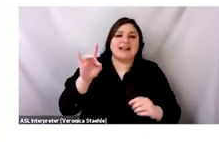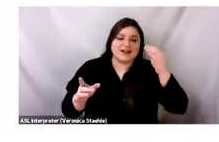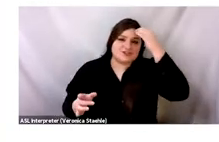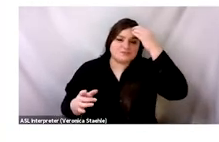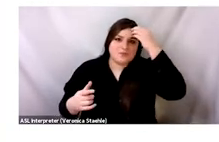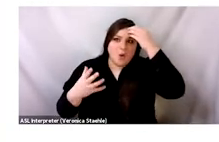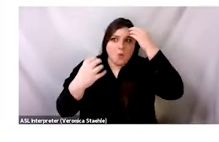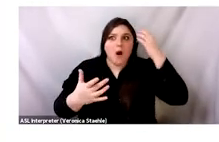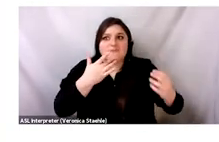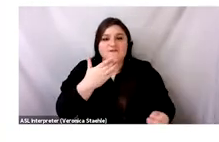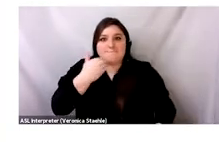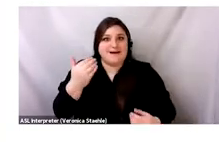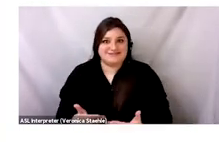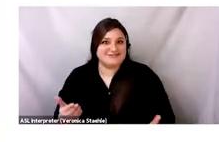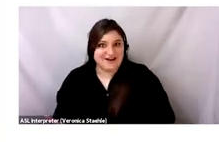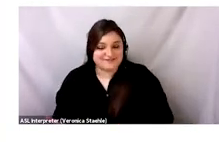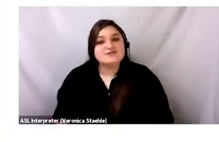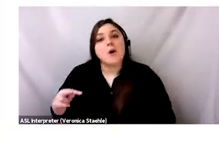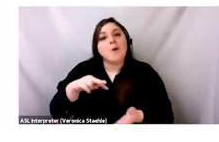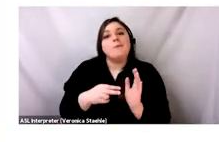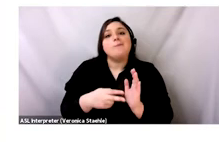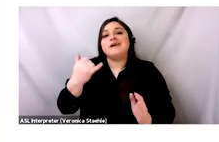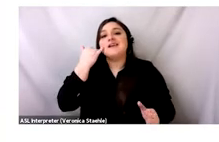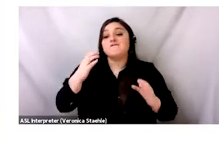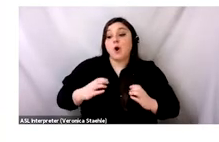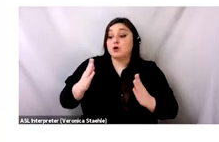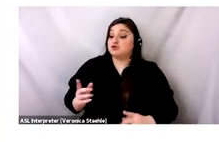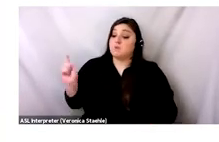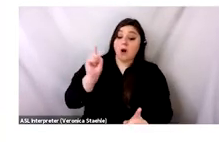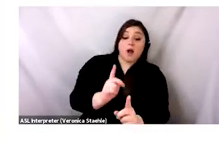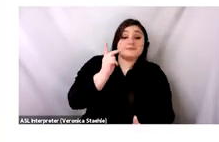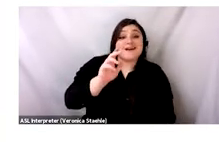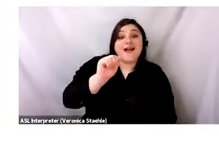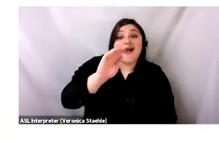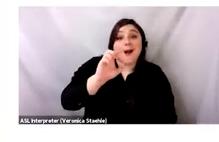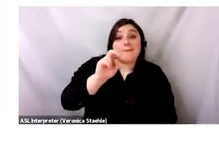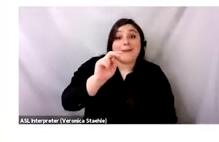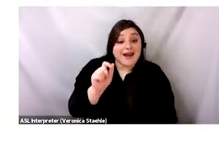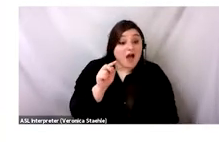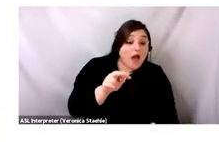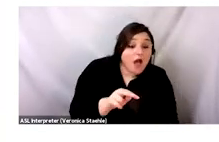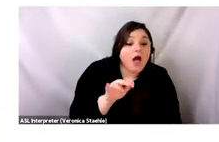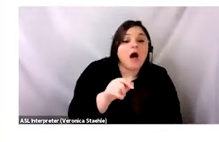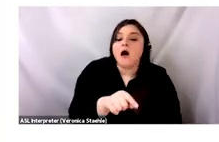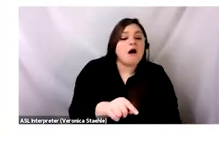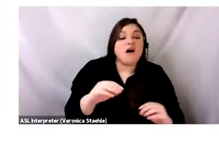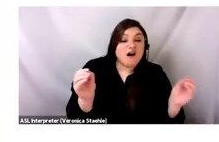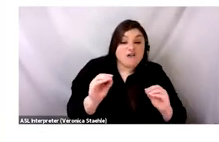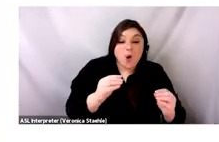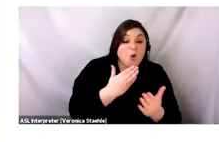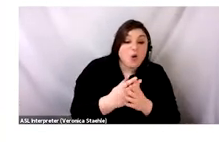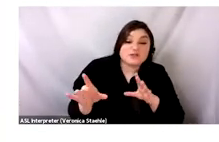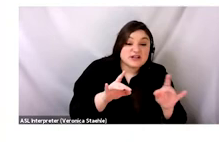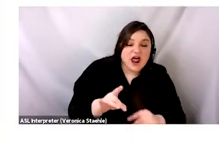selection. Like why would I not want the best stuff? So if a consumer comes to a bed net and she's out of first selection,